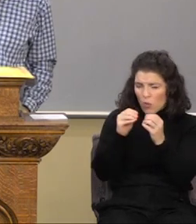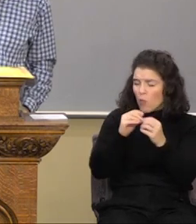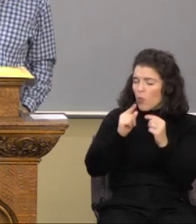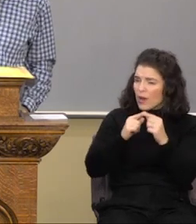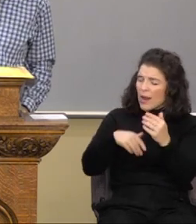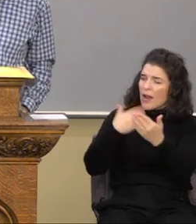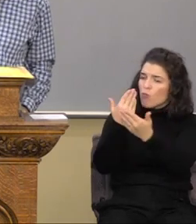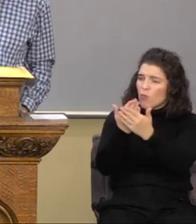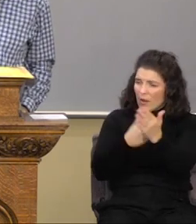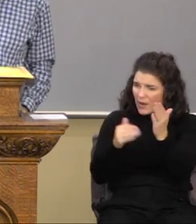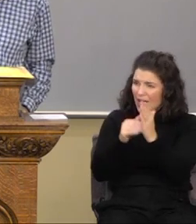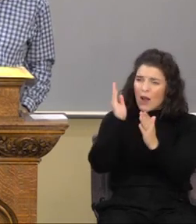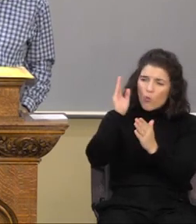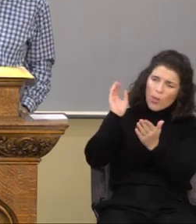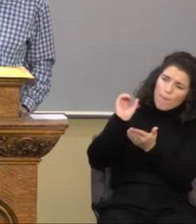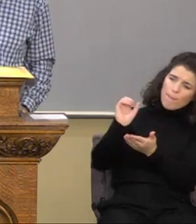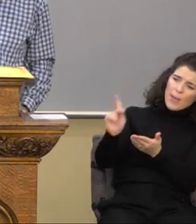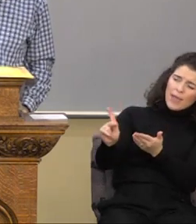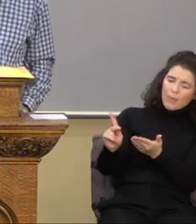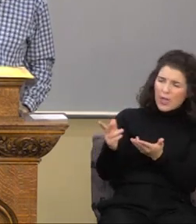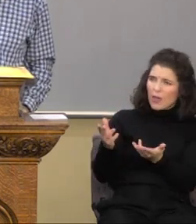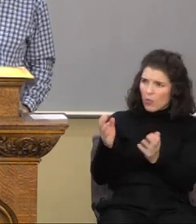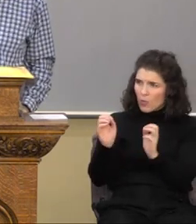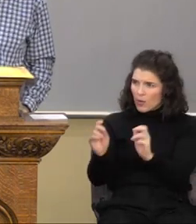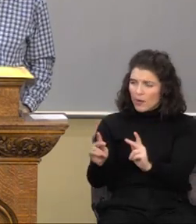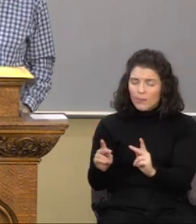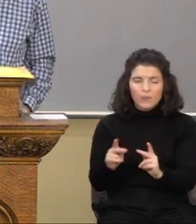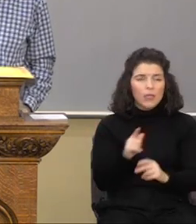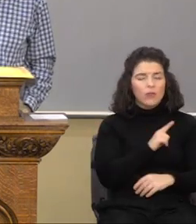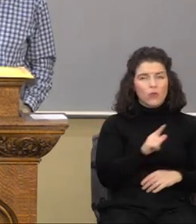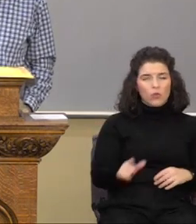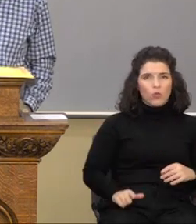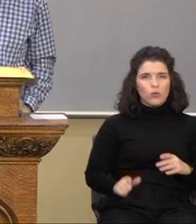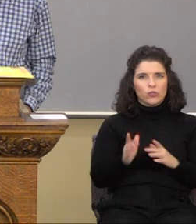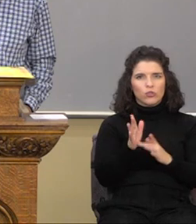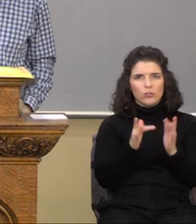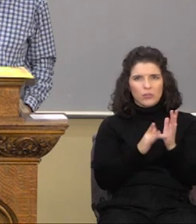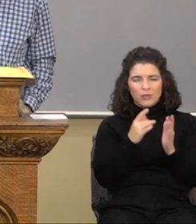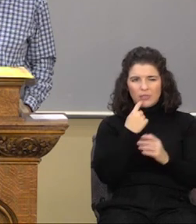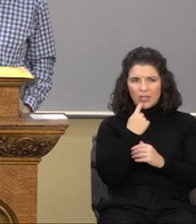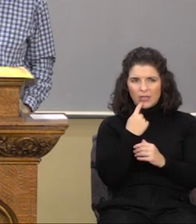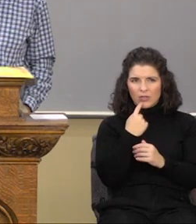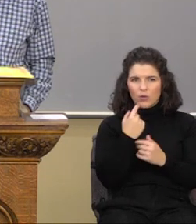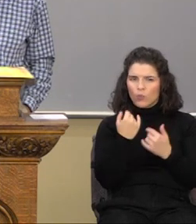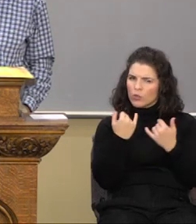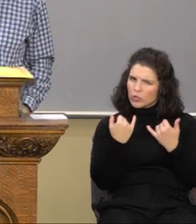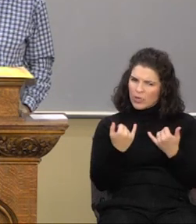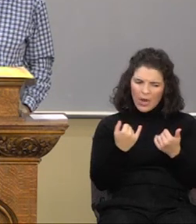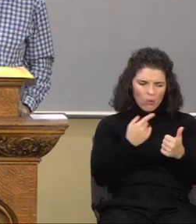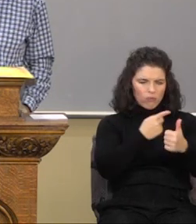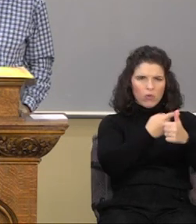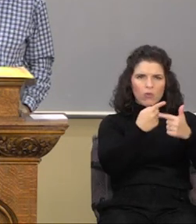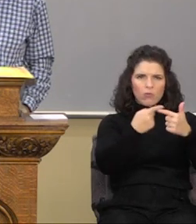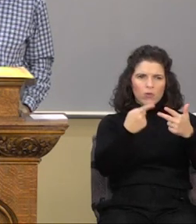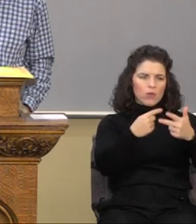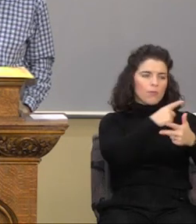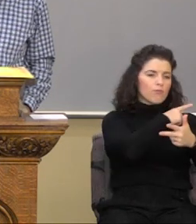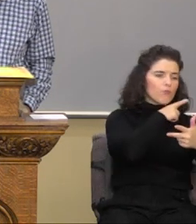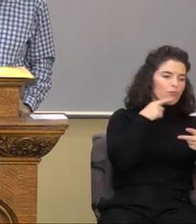come again, I will repay thee. Now look what the Lord Jesus says, verse 36. Which now of these three